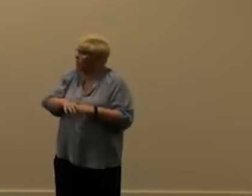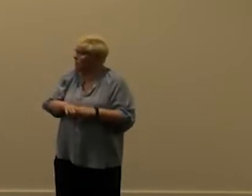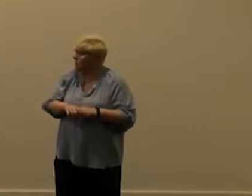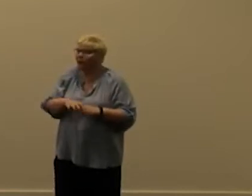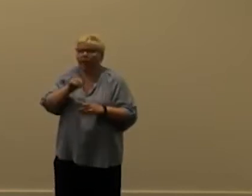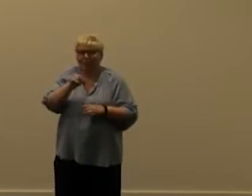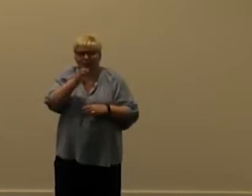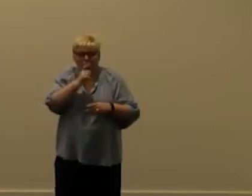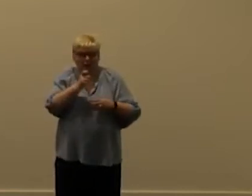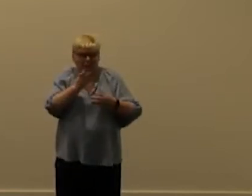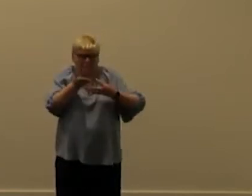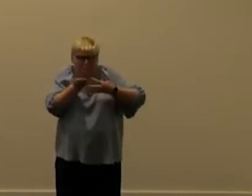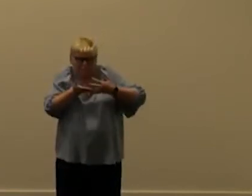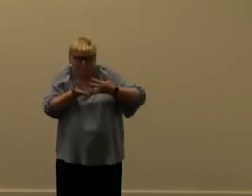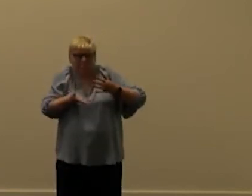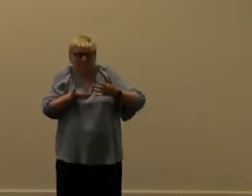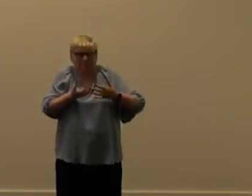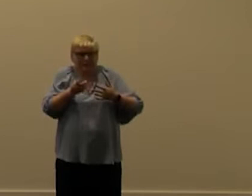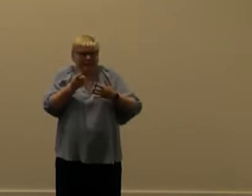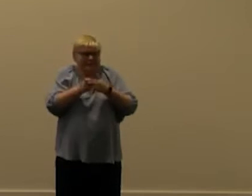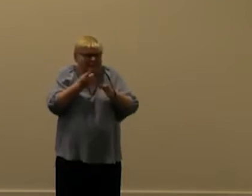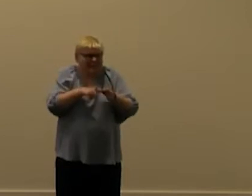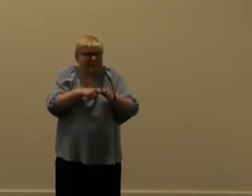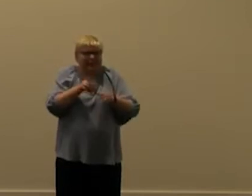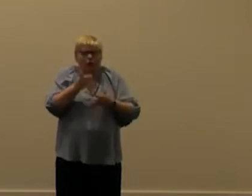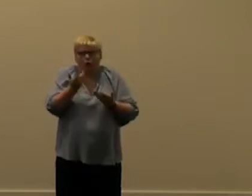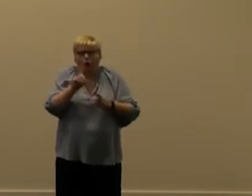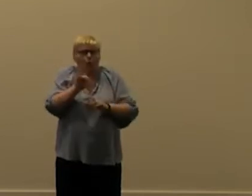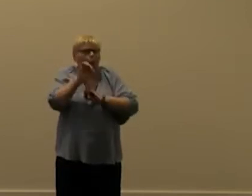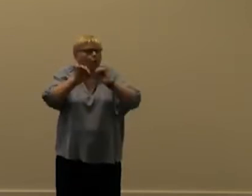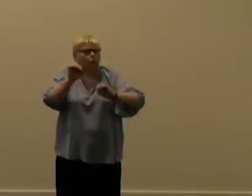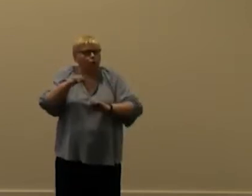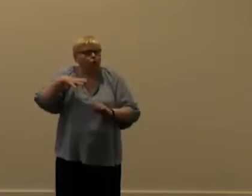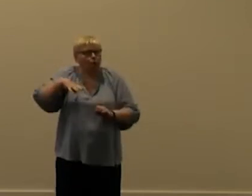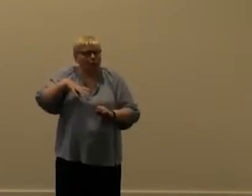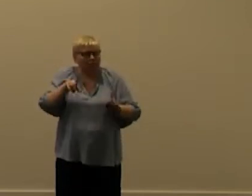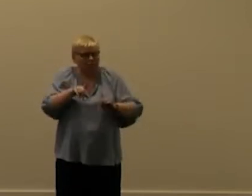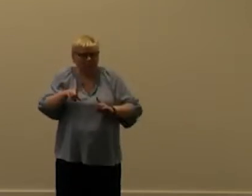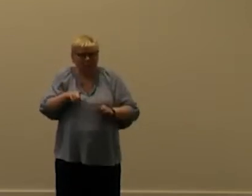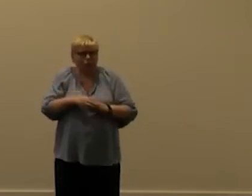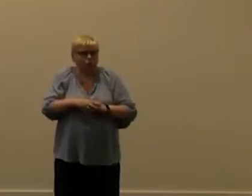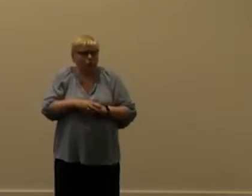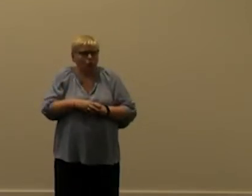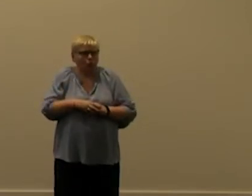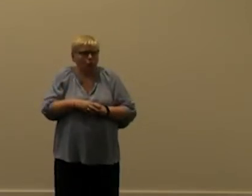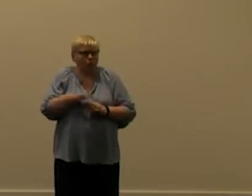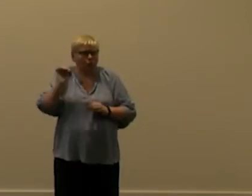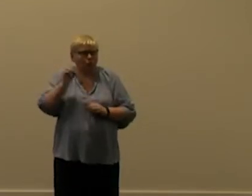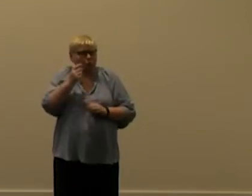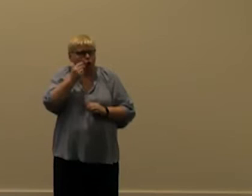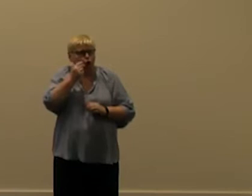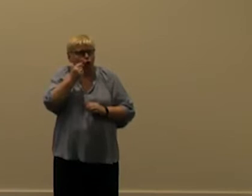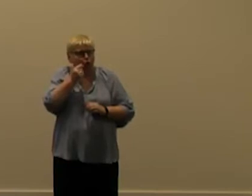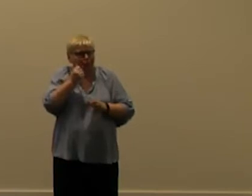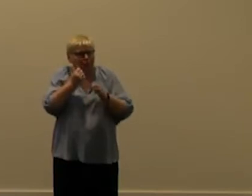divide it up by date and by environment like this and then you'll see for instance that the german german